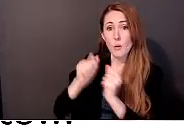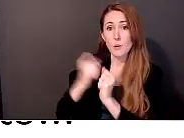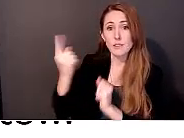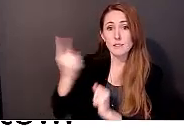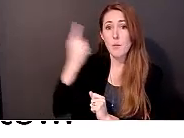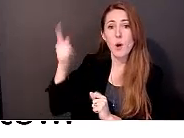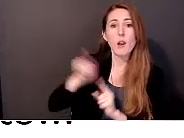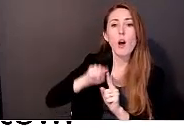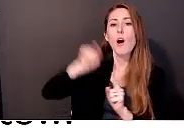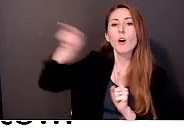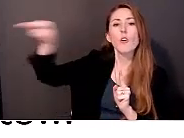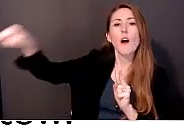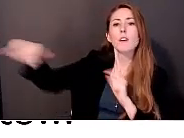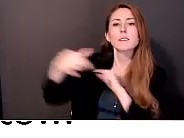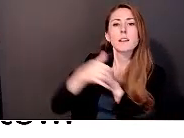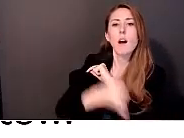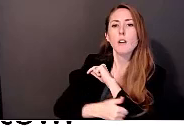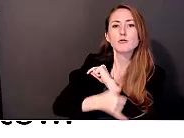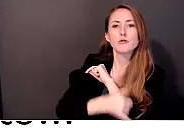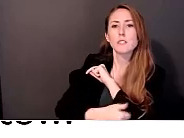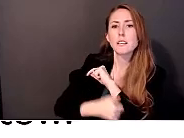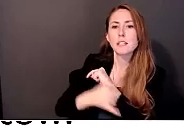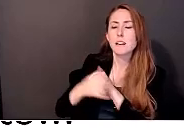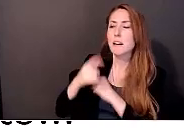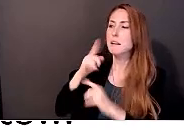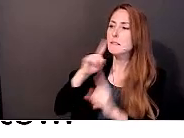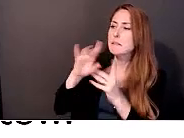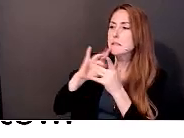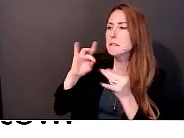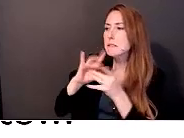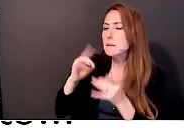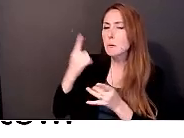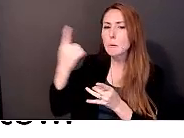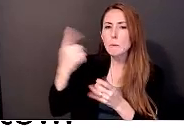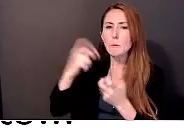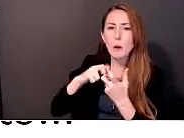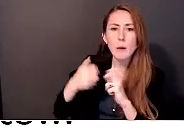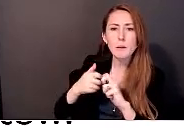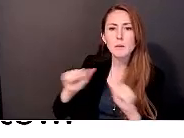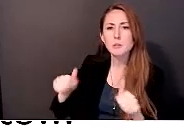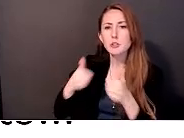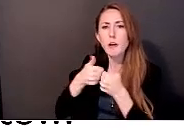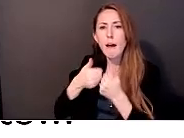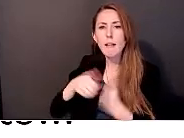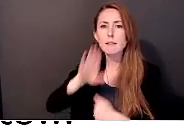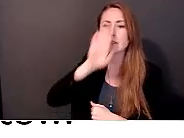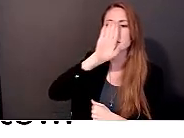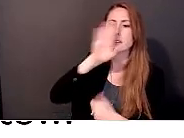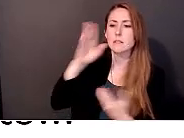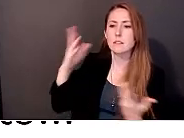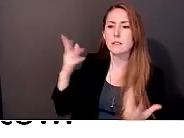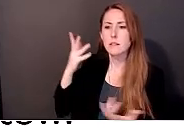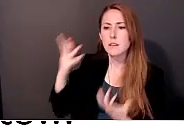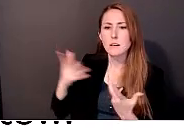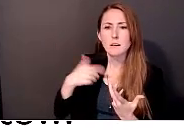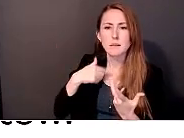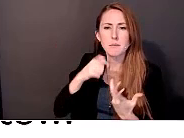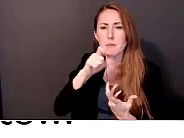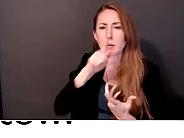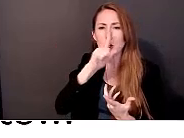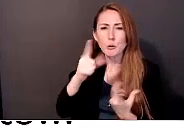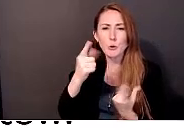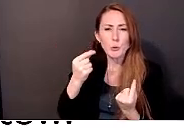about an issue that I'm having a challenge, a barrier, um, kind of, a loss of what to do next,